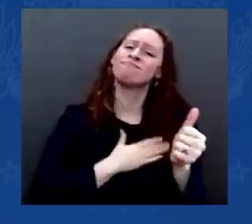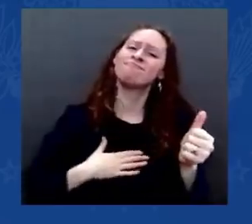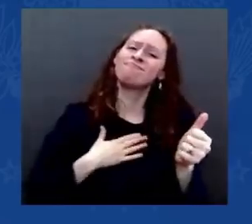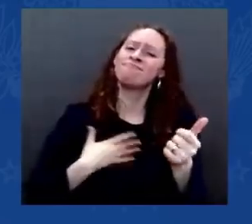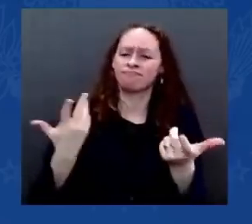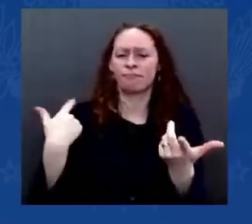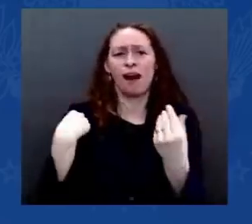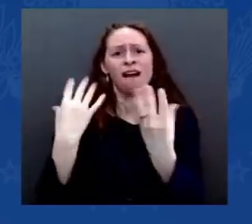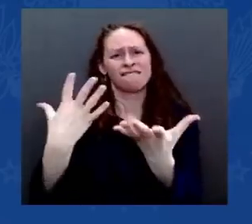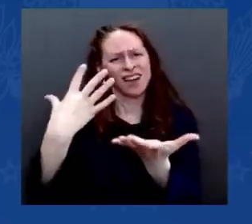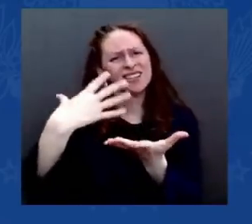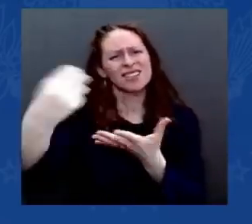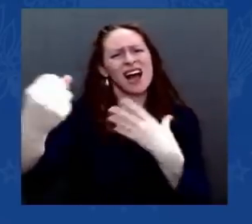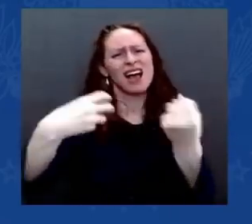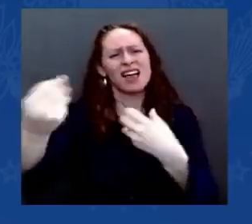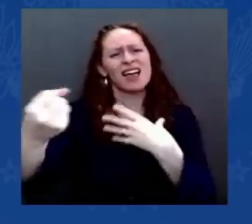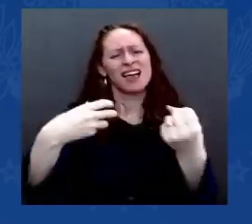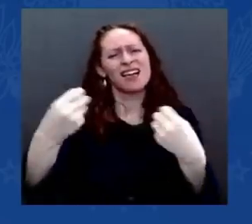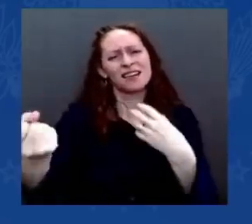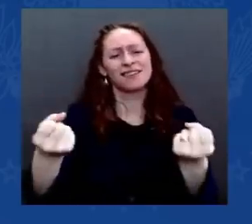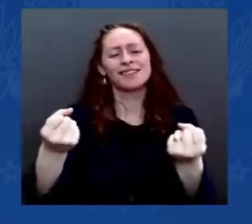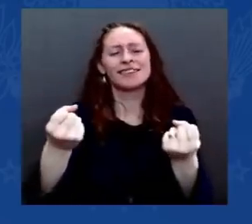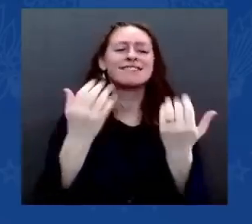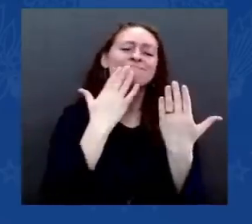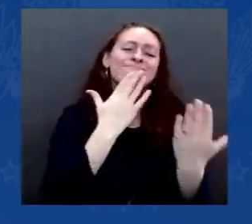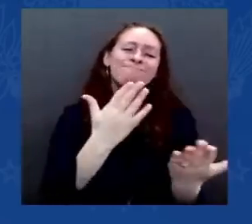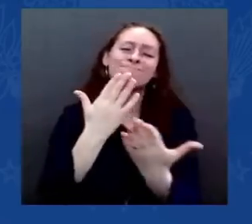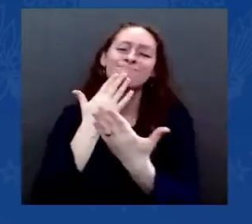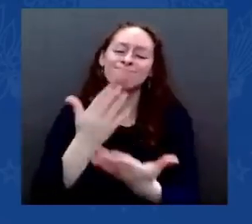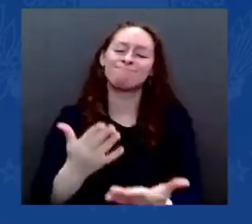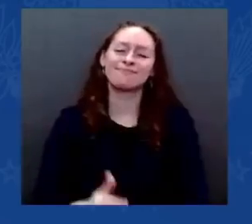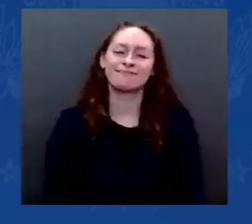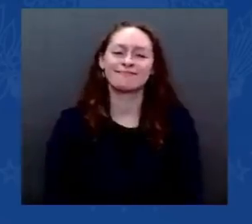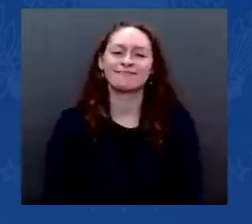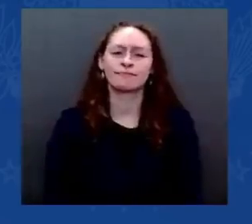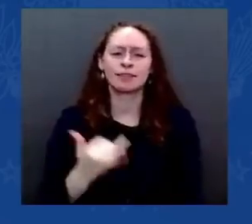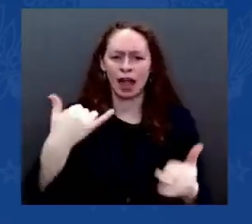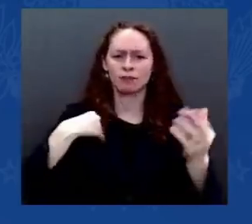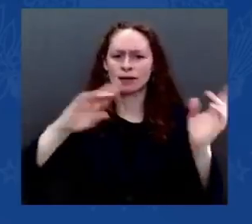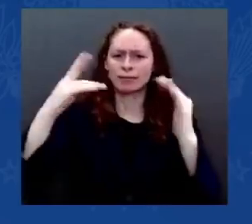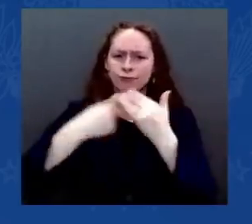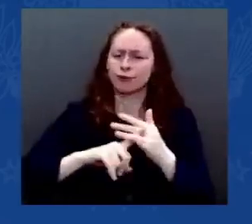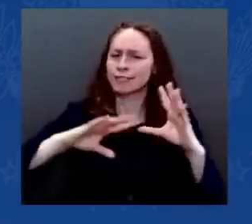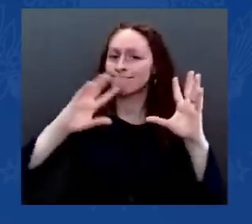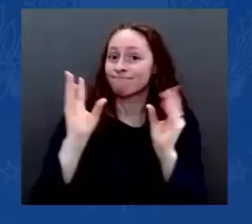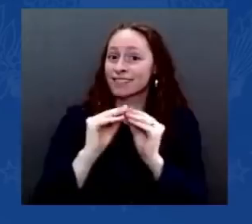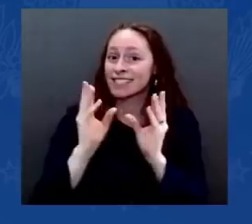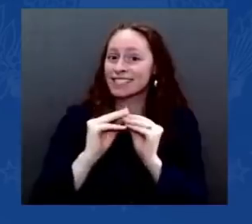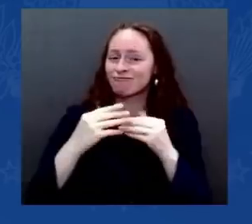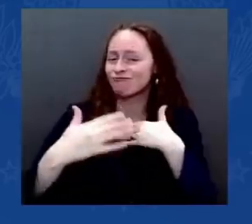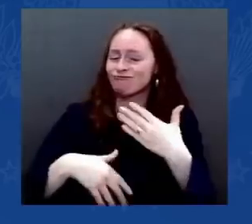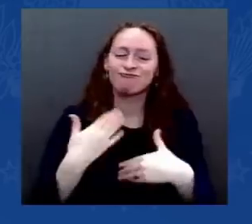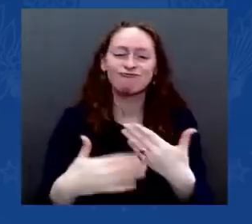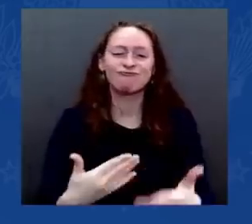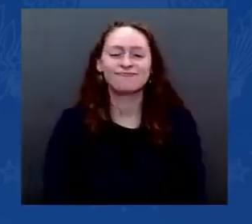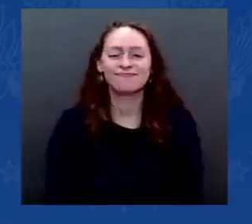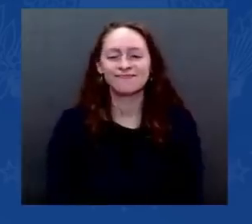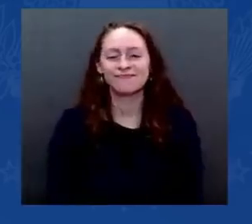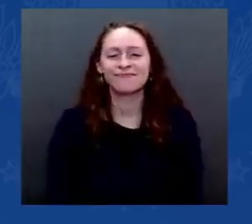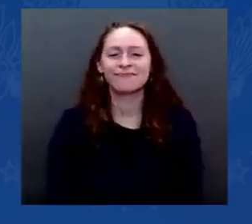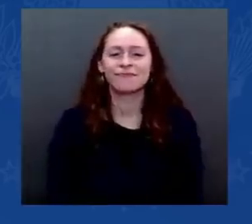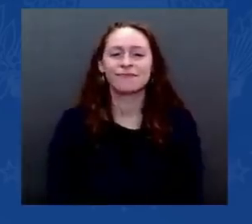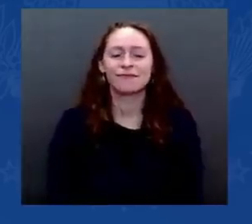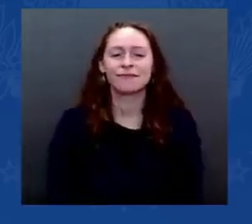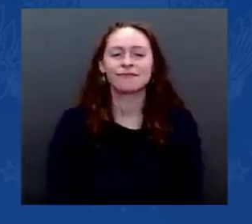Thank you very much. The What about the COVID test going out to America? When will they get the COVID test?